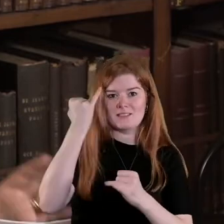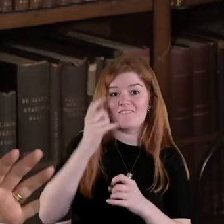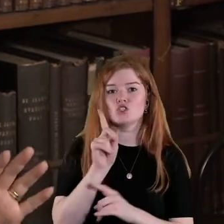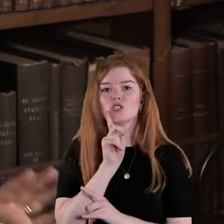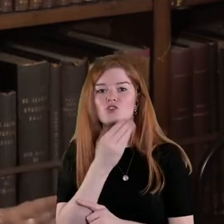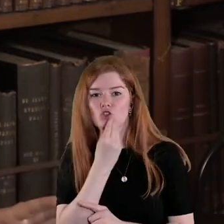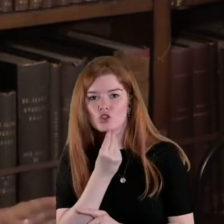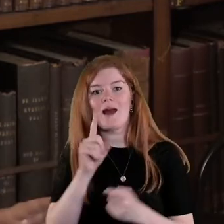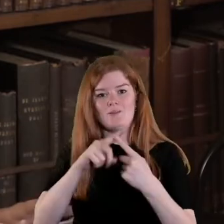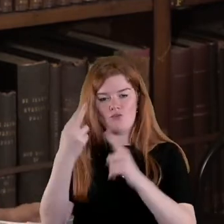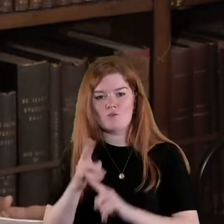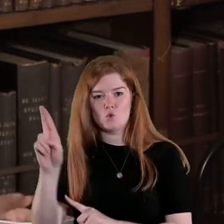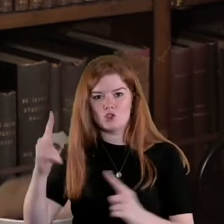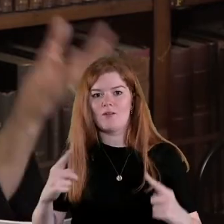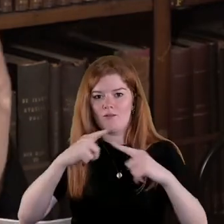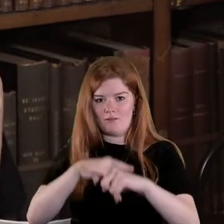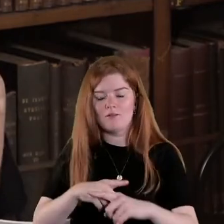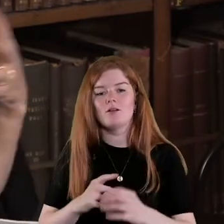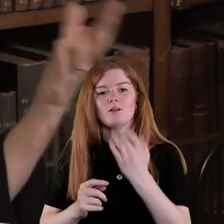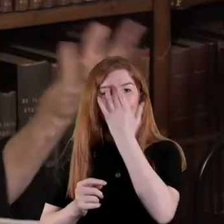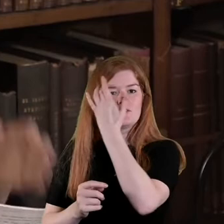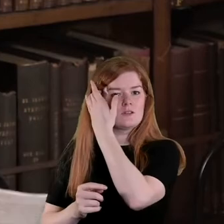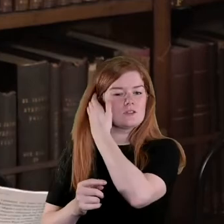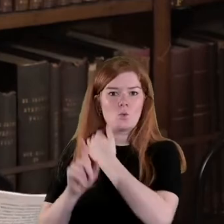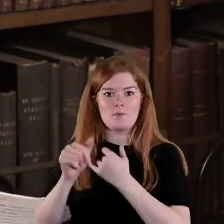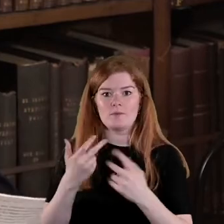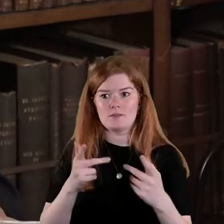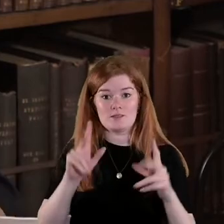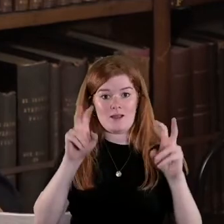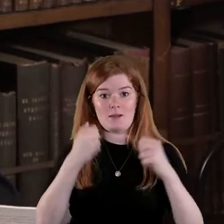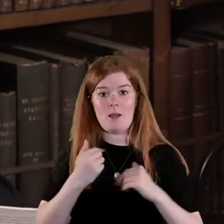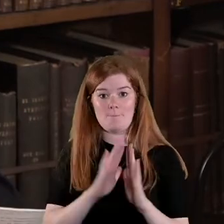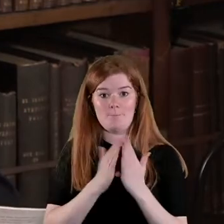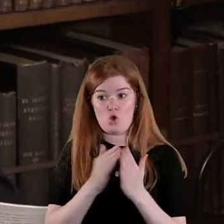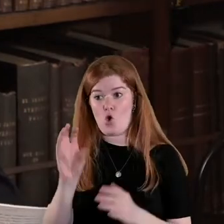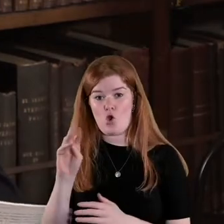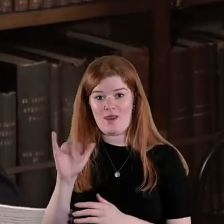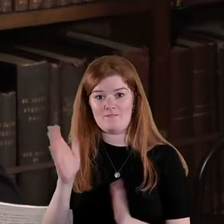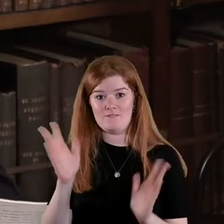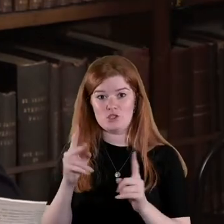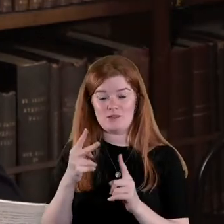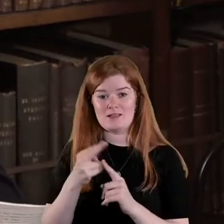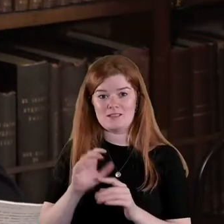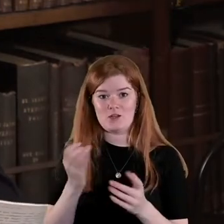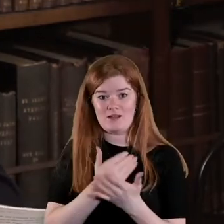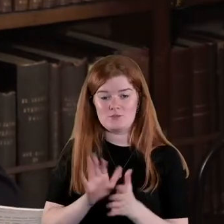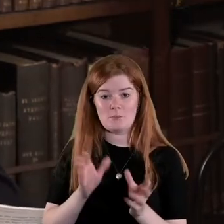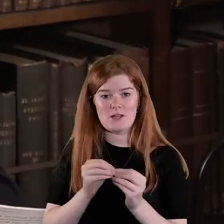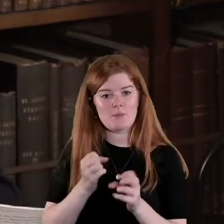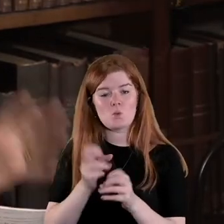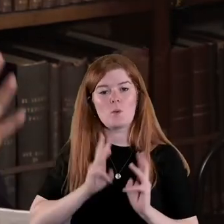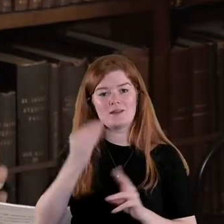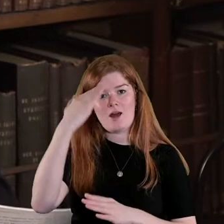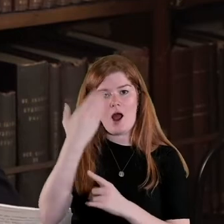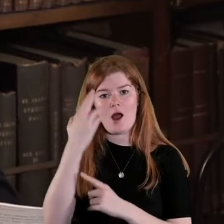gender and revolution and the title of my book which Orla, the edited collection on women in the Irish